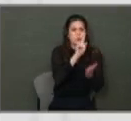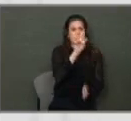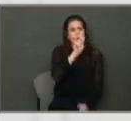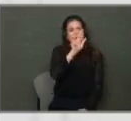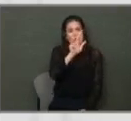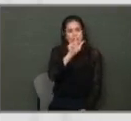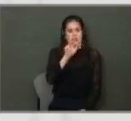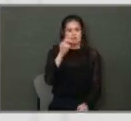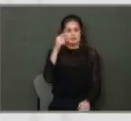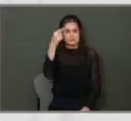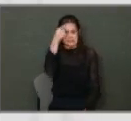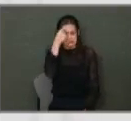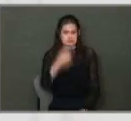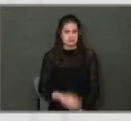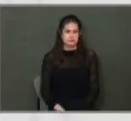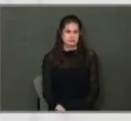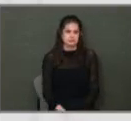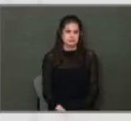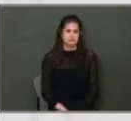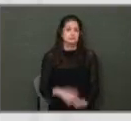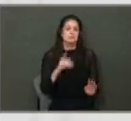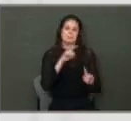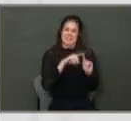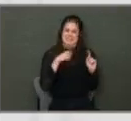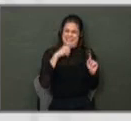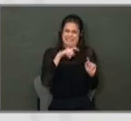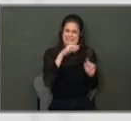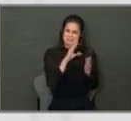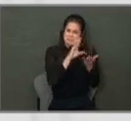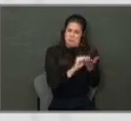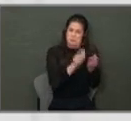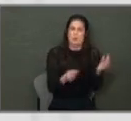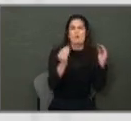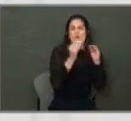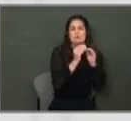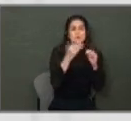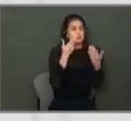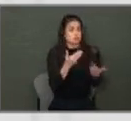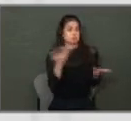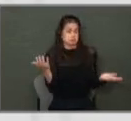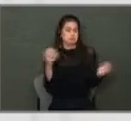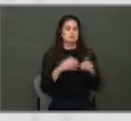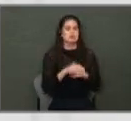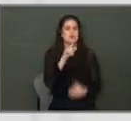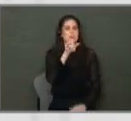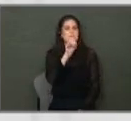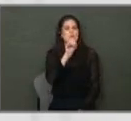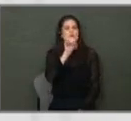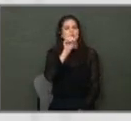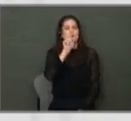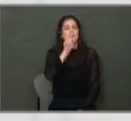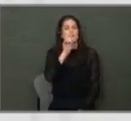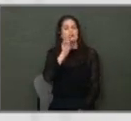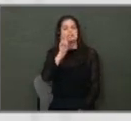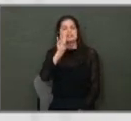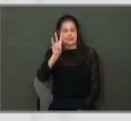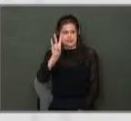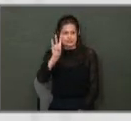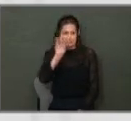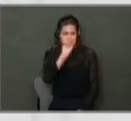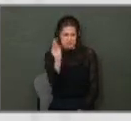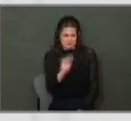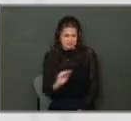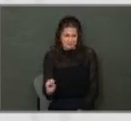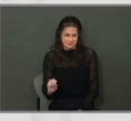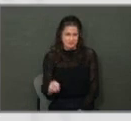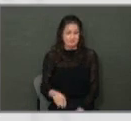Based on the certified values, it needs to come down a little bit more, which is good for everybody, at 1.67%. The last